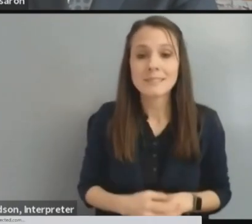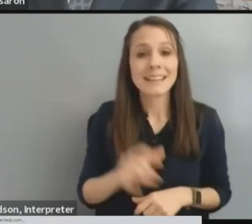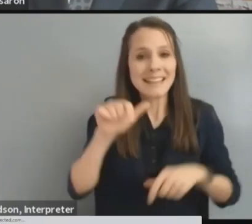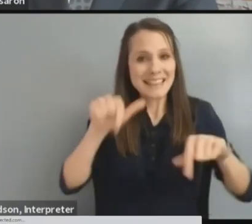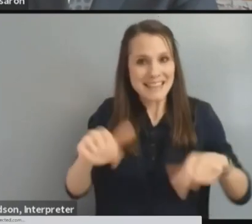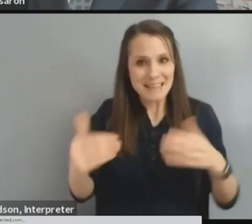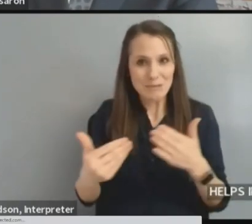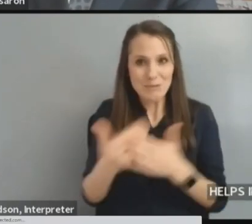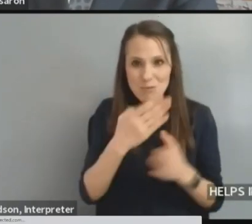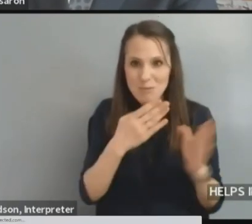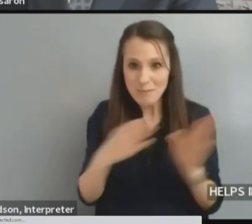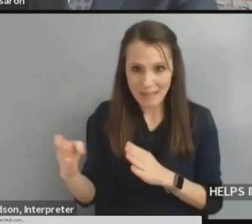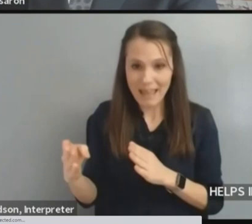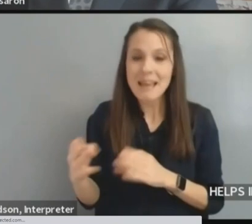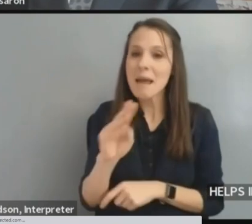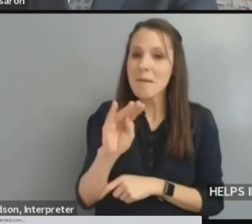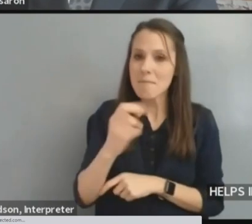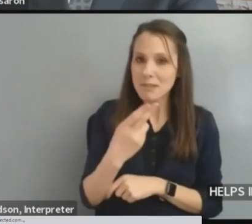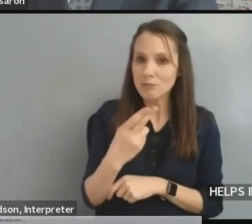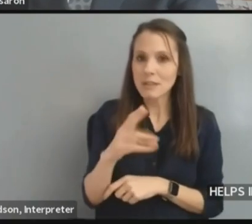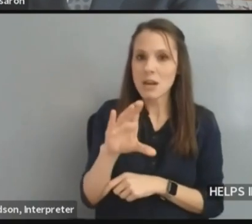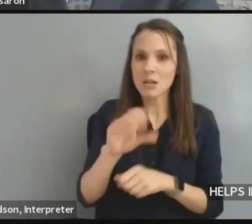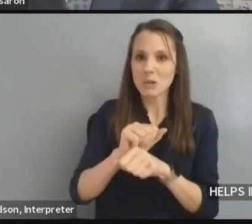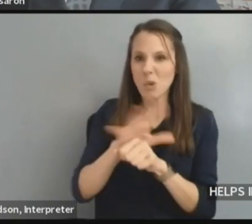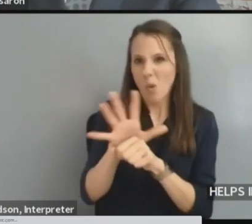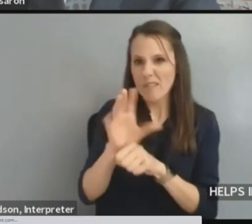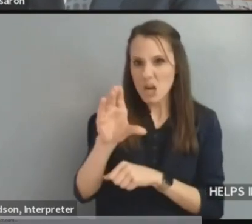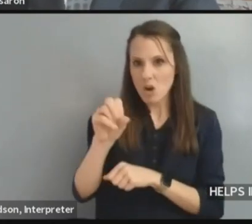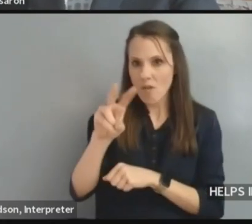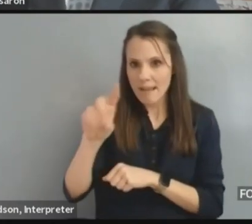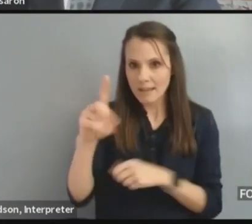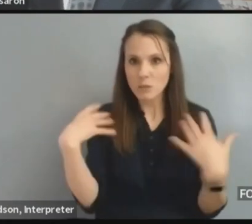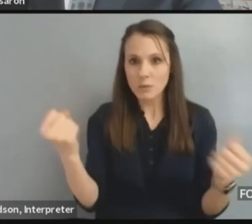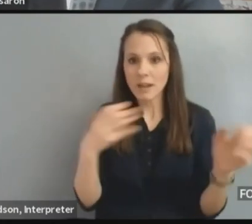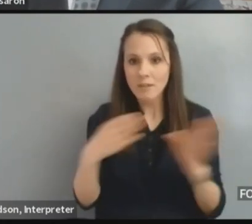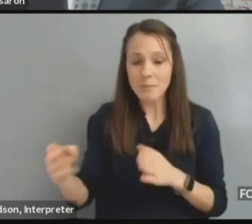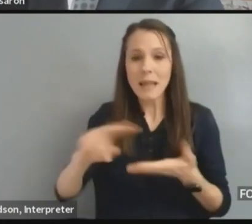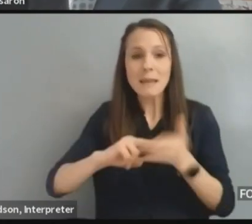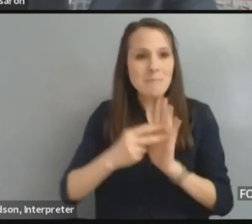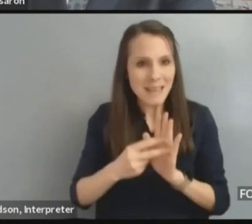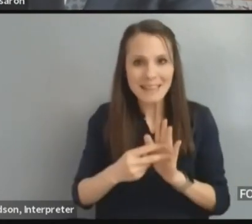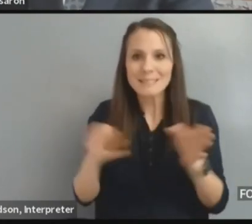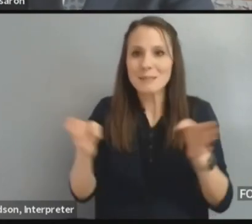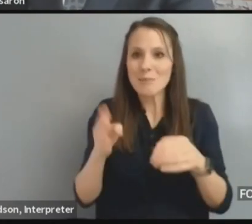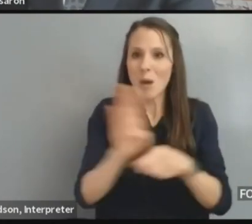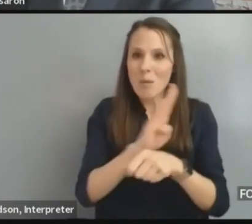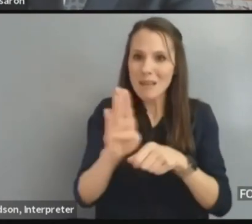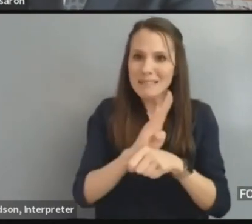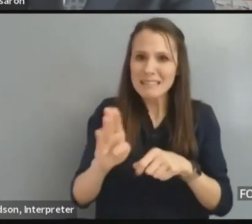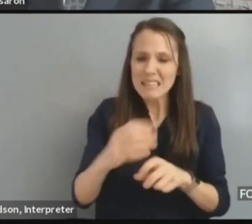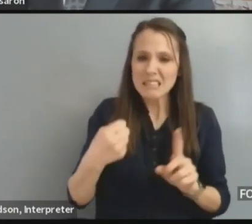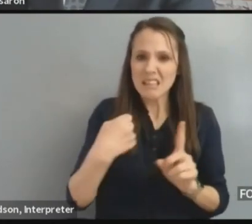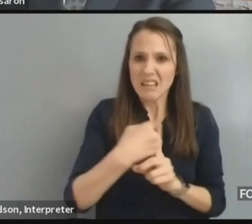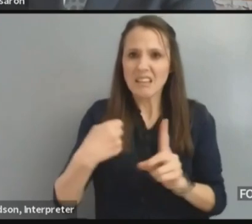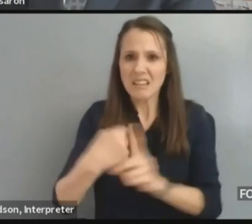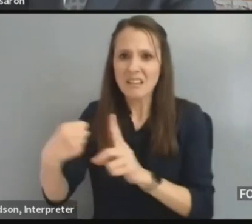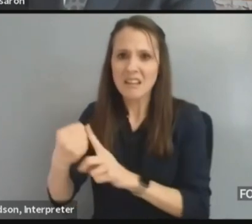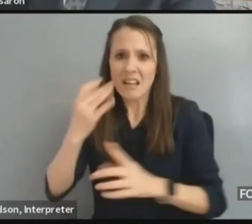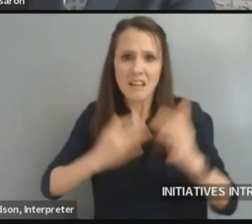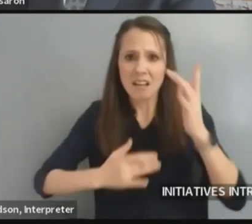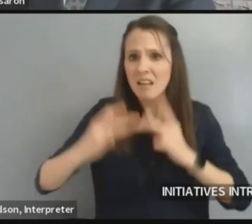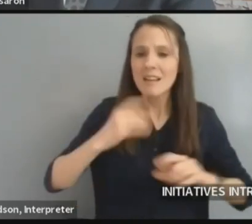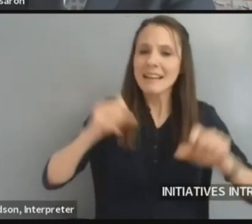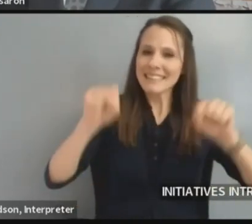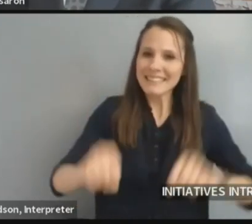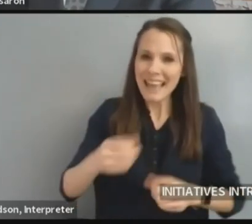in the Michigan COVID Recovery Plan allow us to invest in the small businesses that have been most impacted, which are the